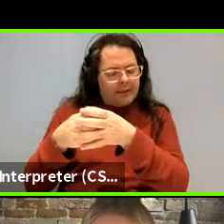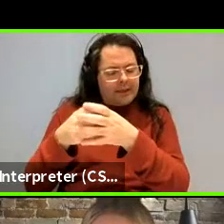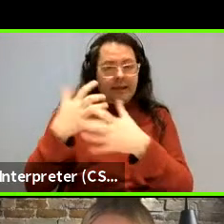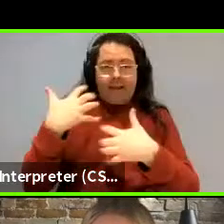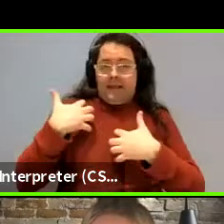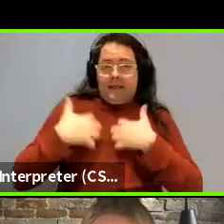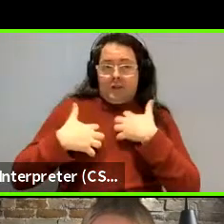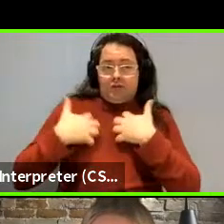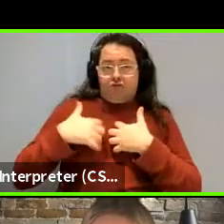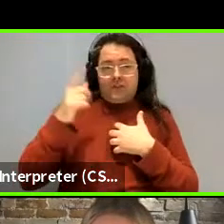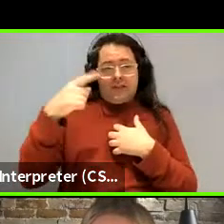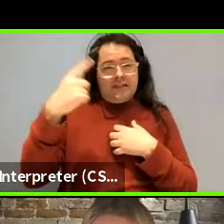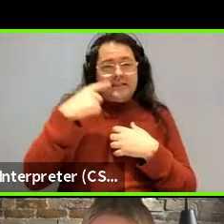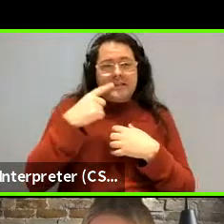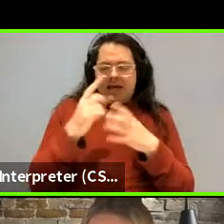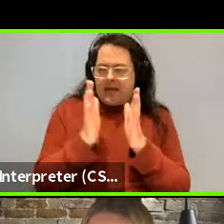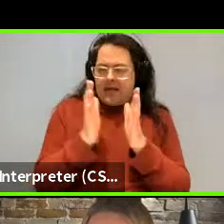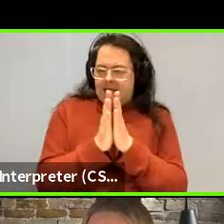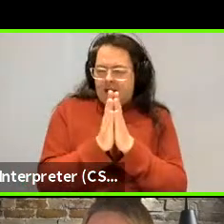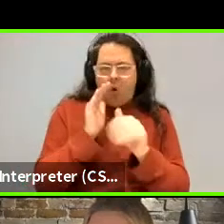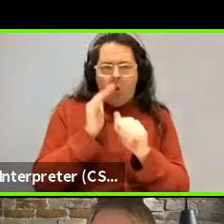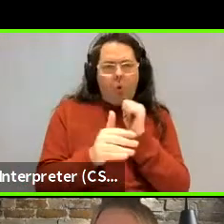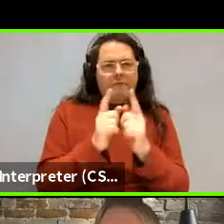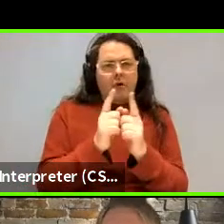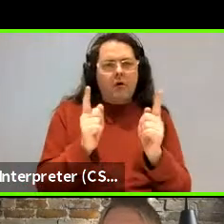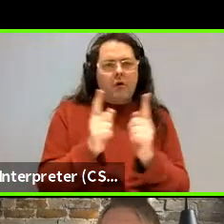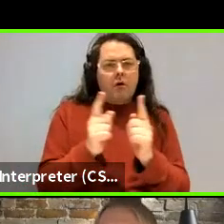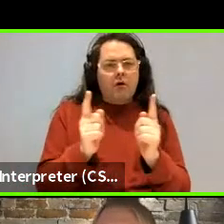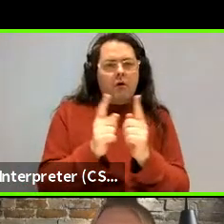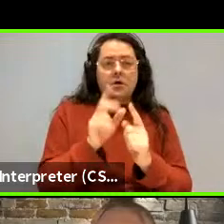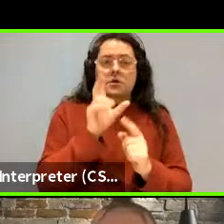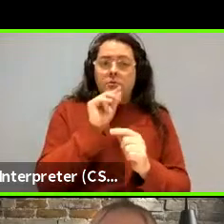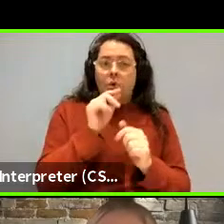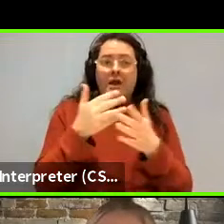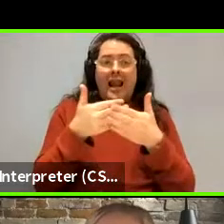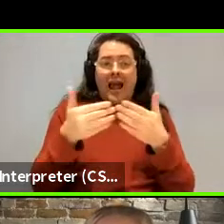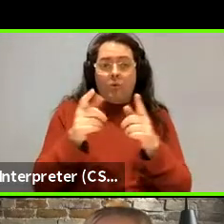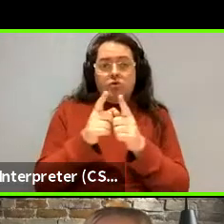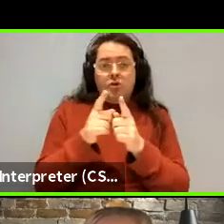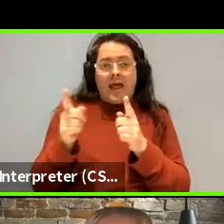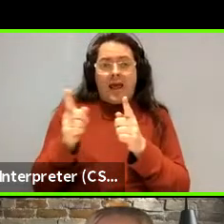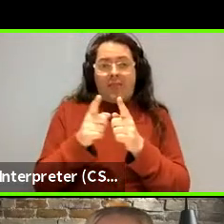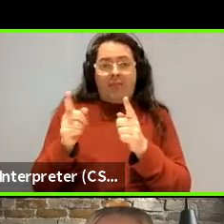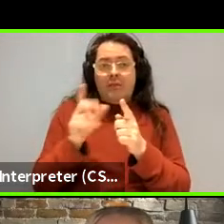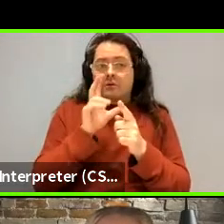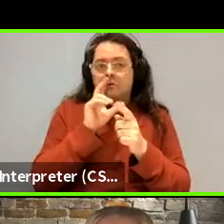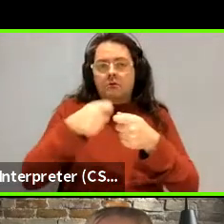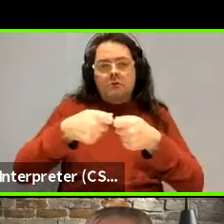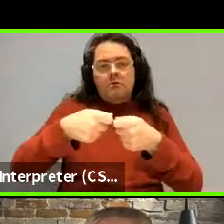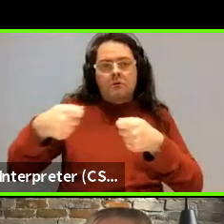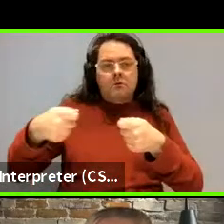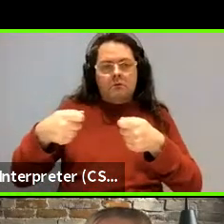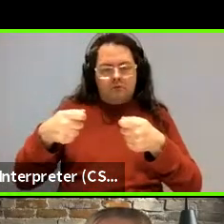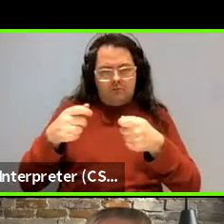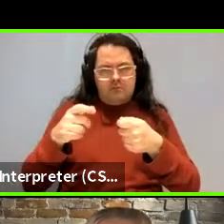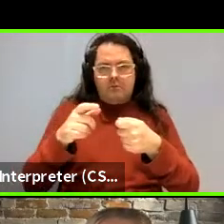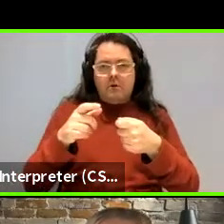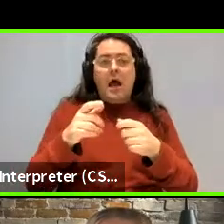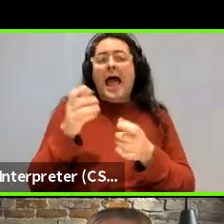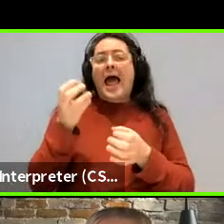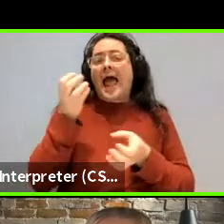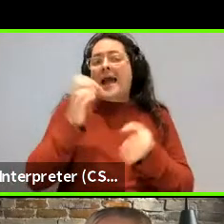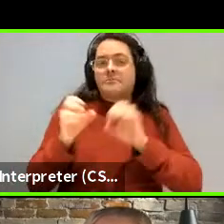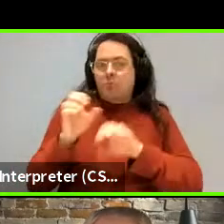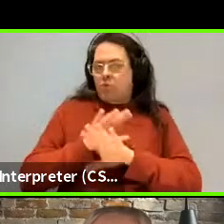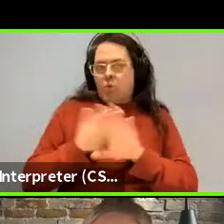that's about duration there. That's actually about the spoken language. It's an experiment. So it's not real language, but it's over